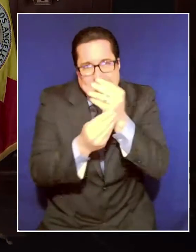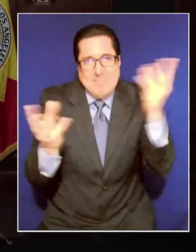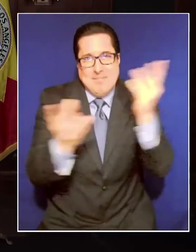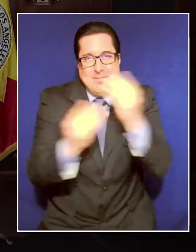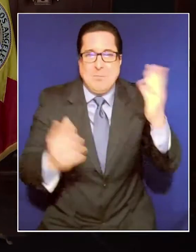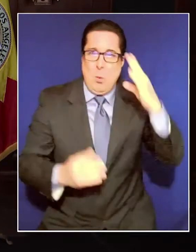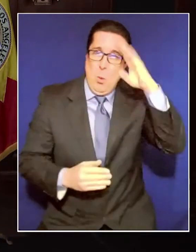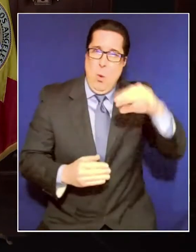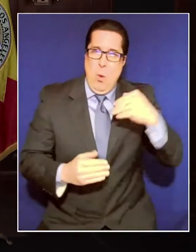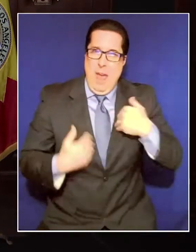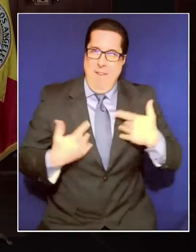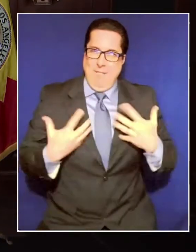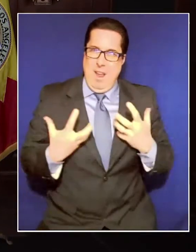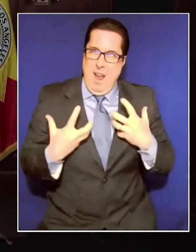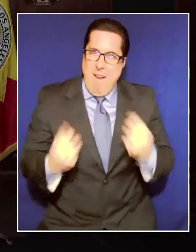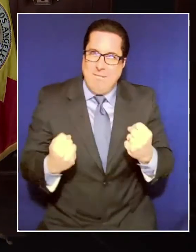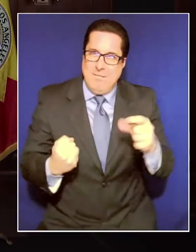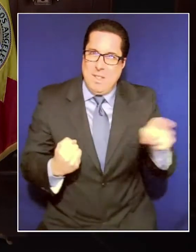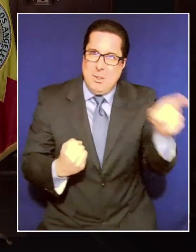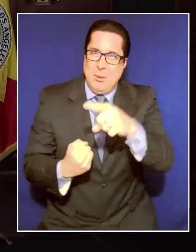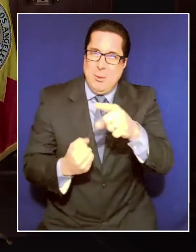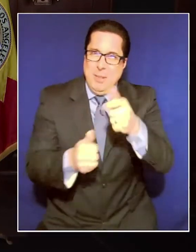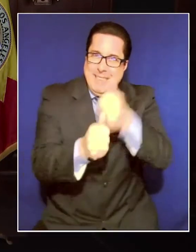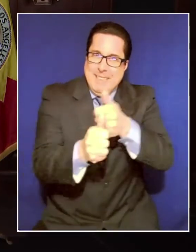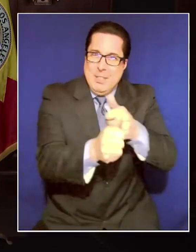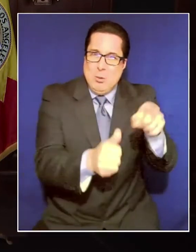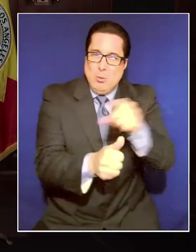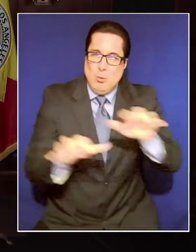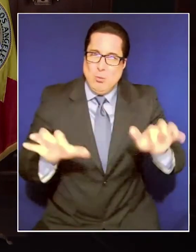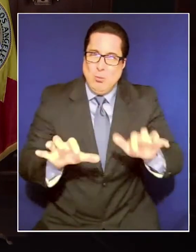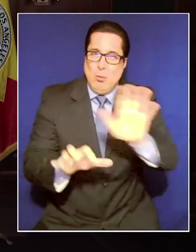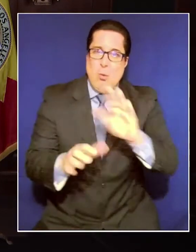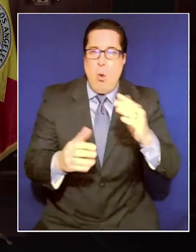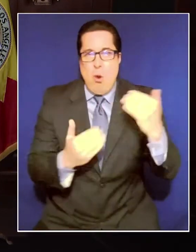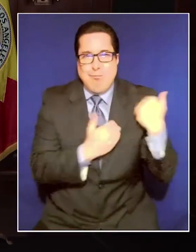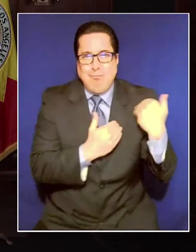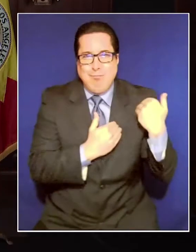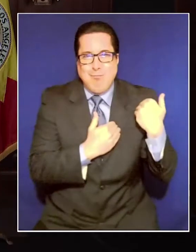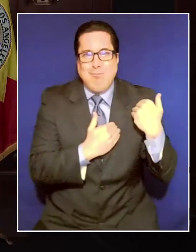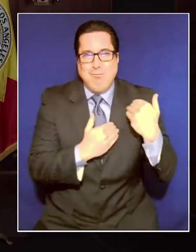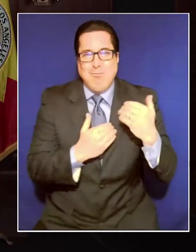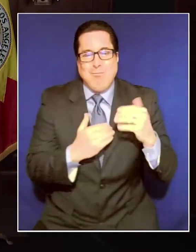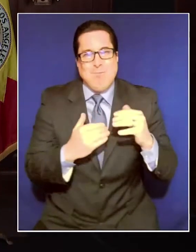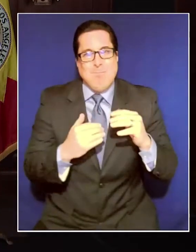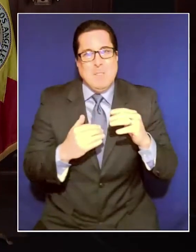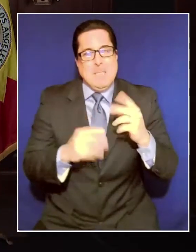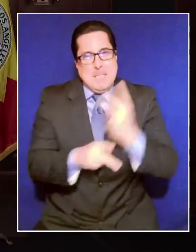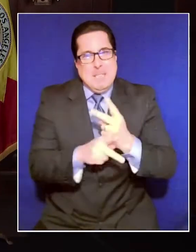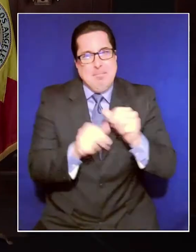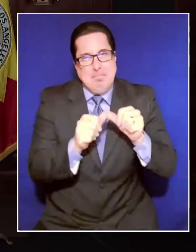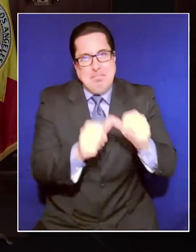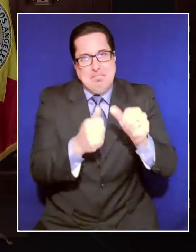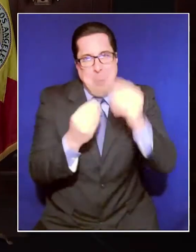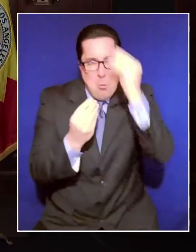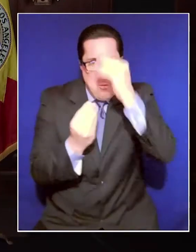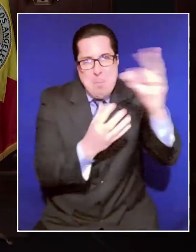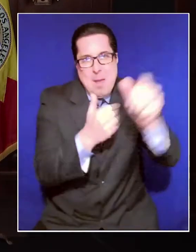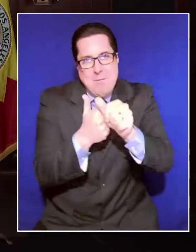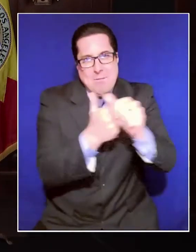in this historic moment to get our Los Angeles and more importantly our beloved Angelenos through this crisis together.